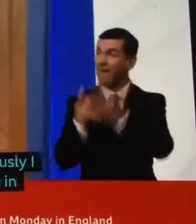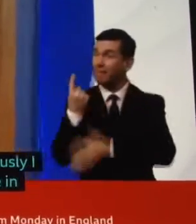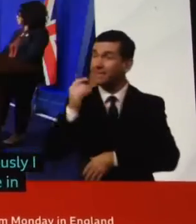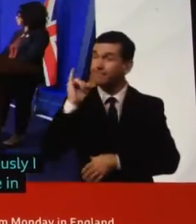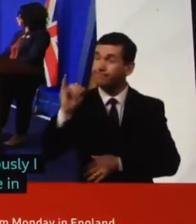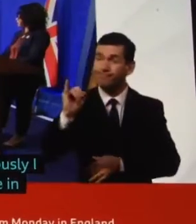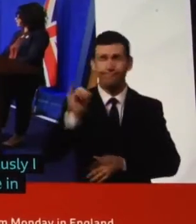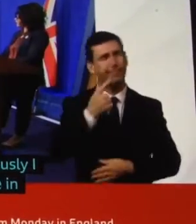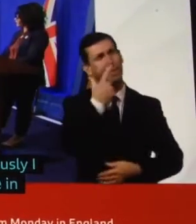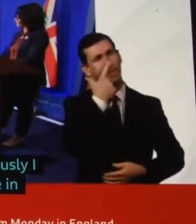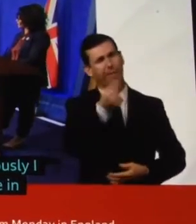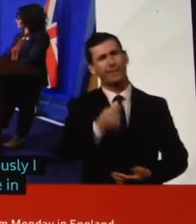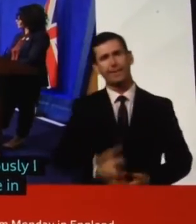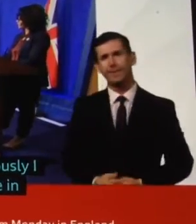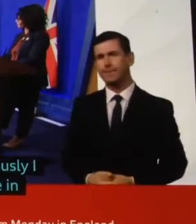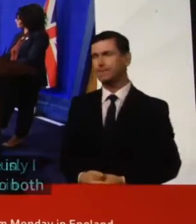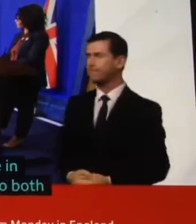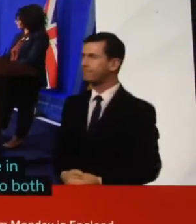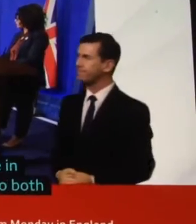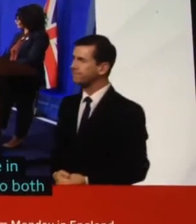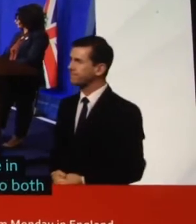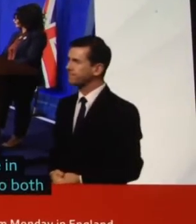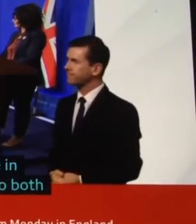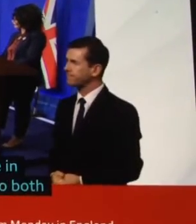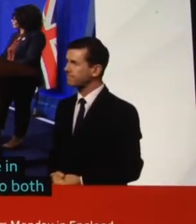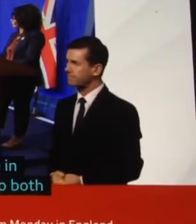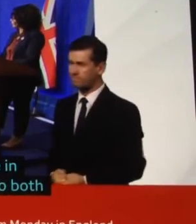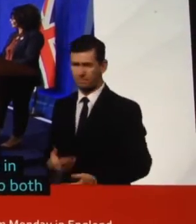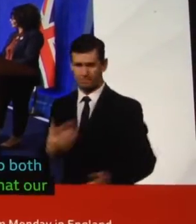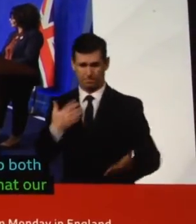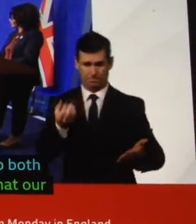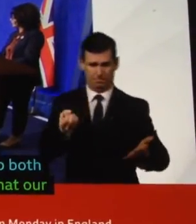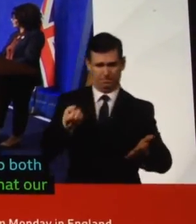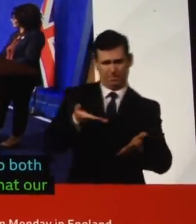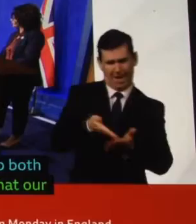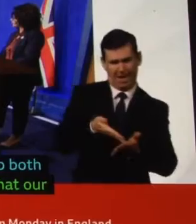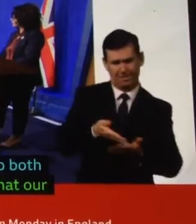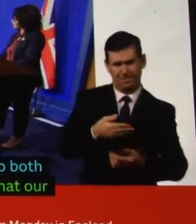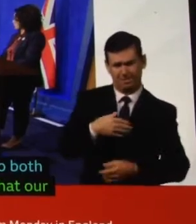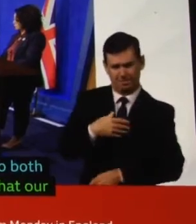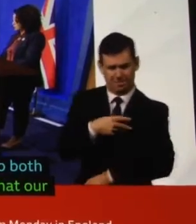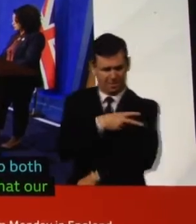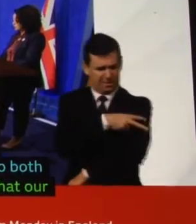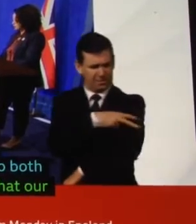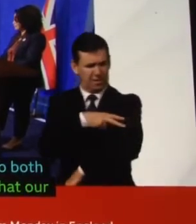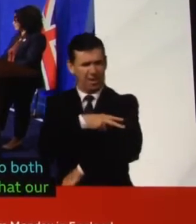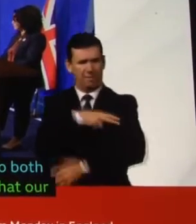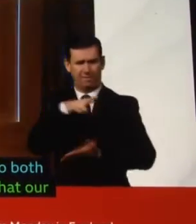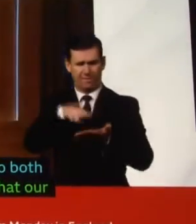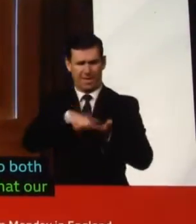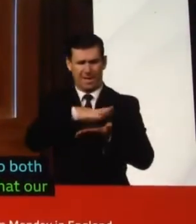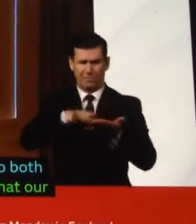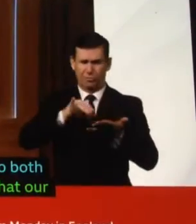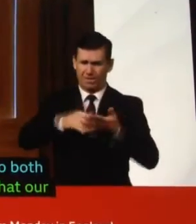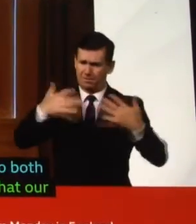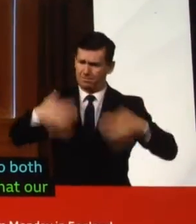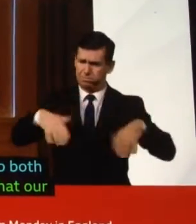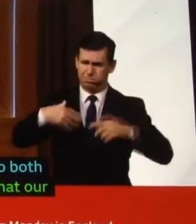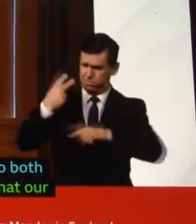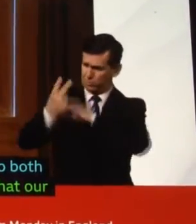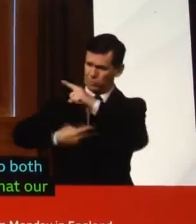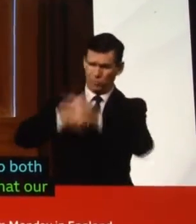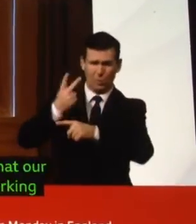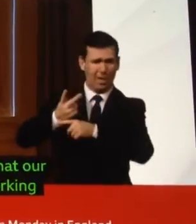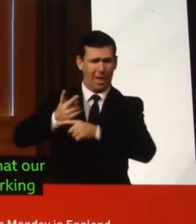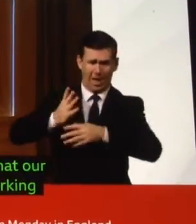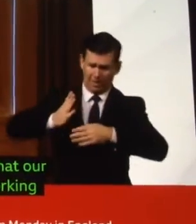I think what I would add is that our staff, as I said, have been working for a really long time, both through the pandemic and to deliver